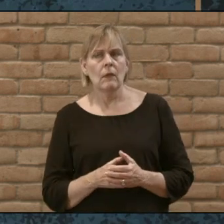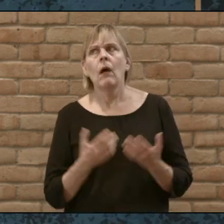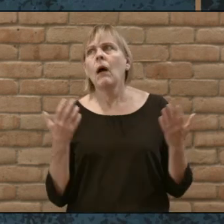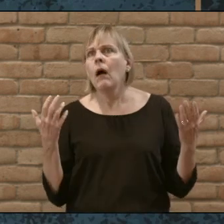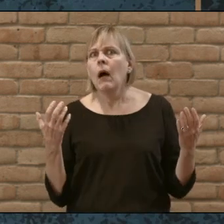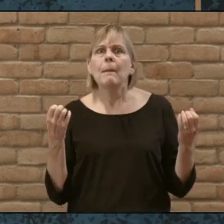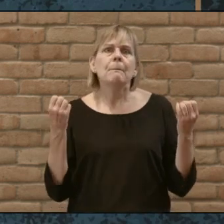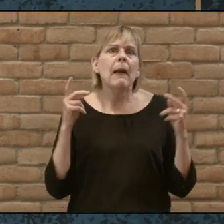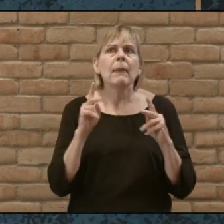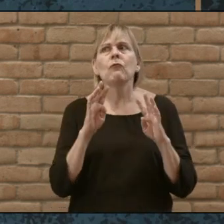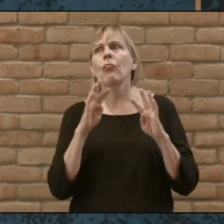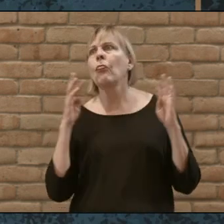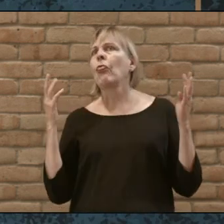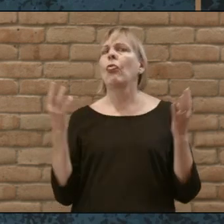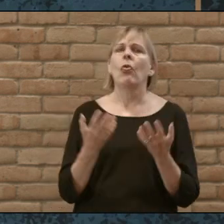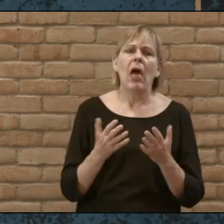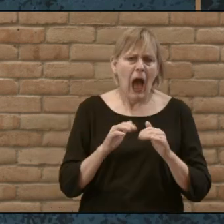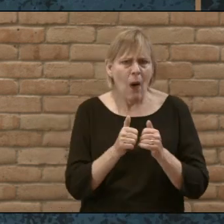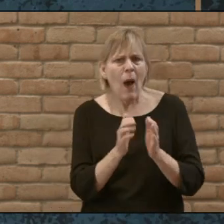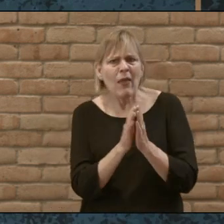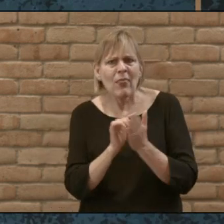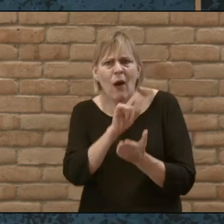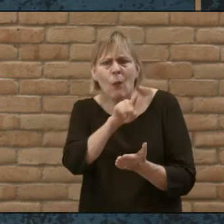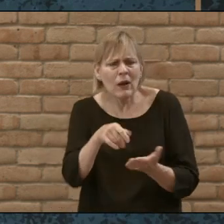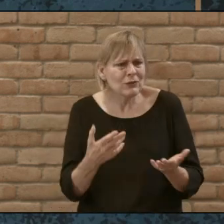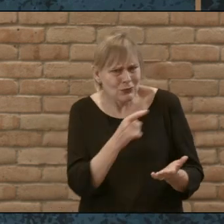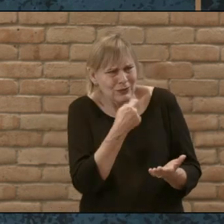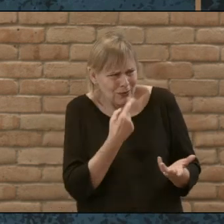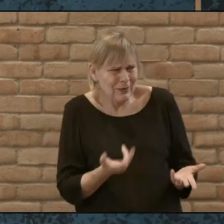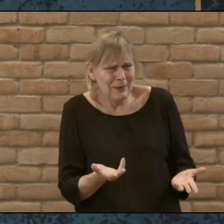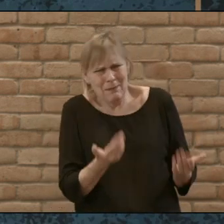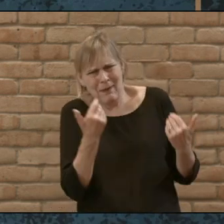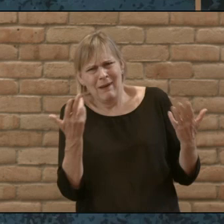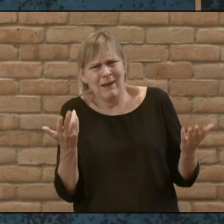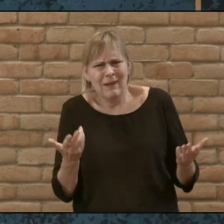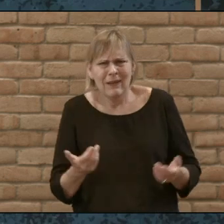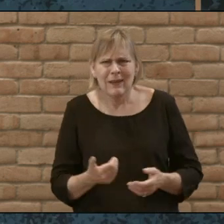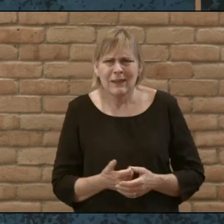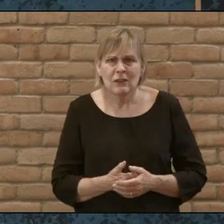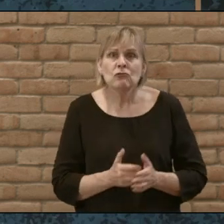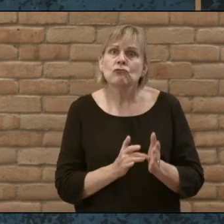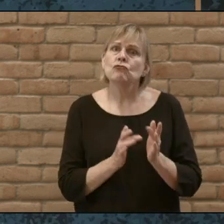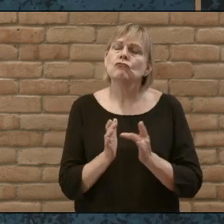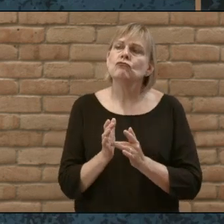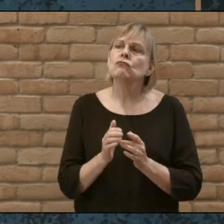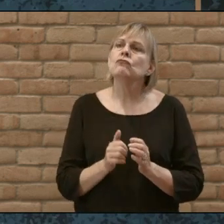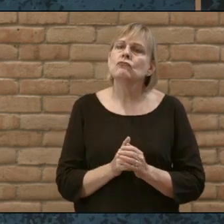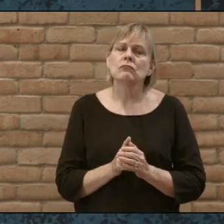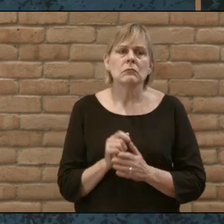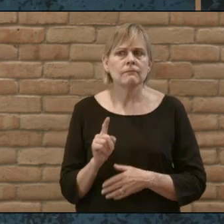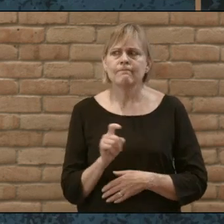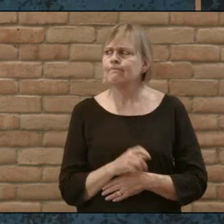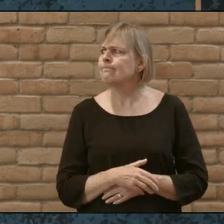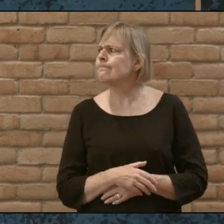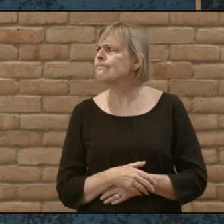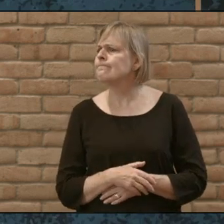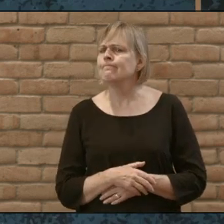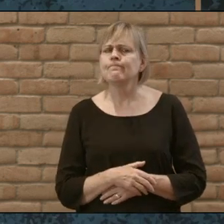at this crowd how can you ask this? Are you serious? But Jesus kept on looking around